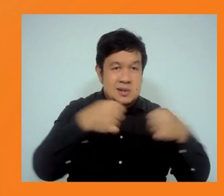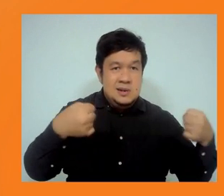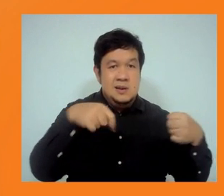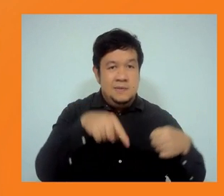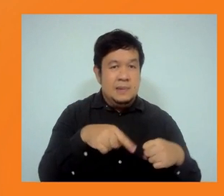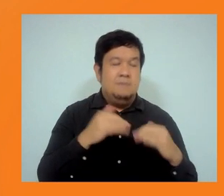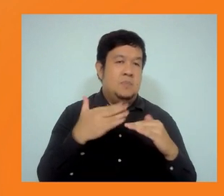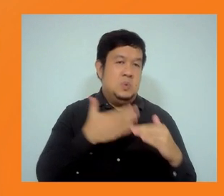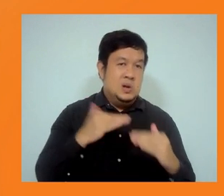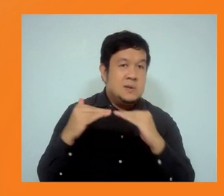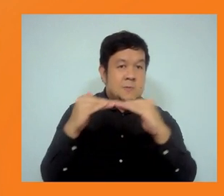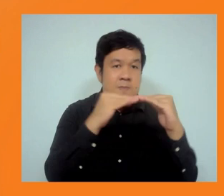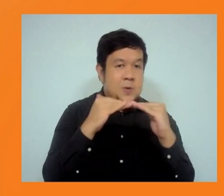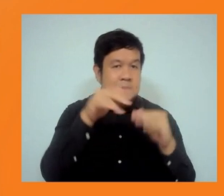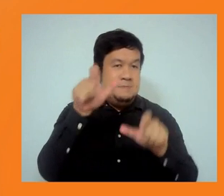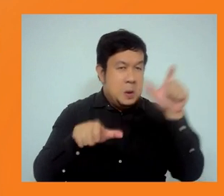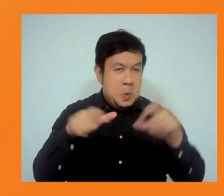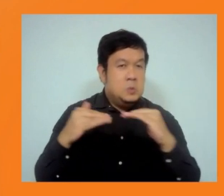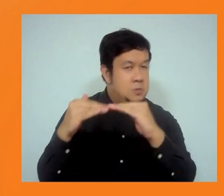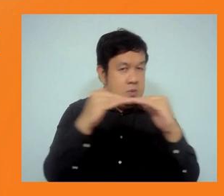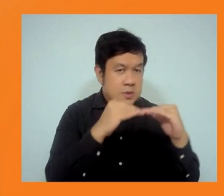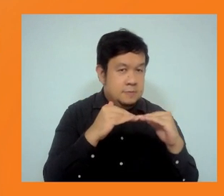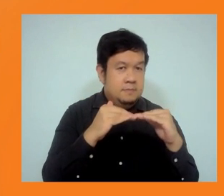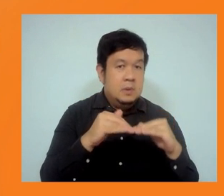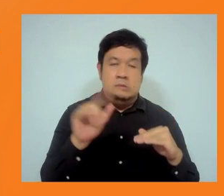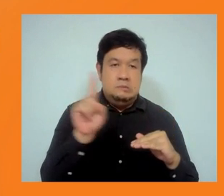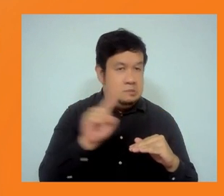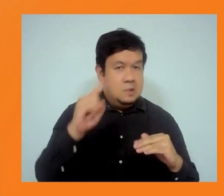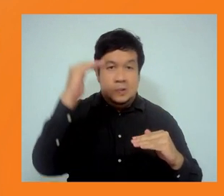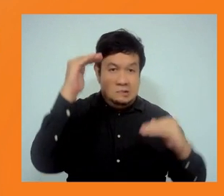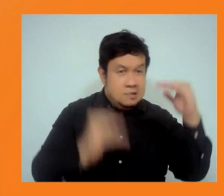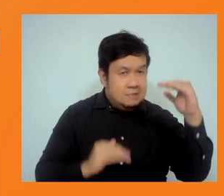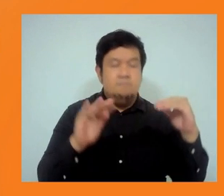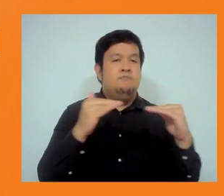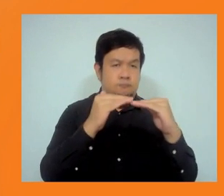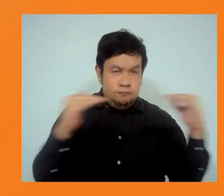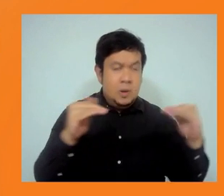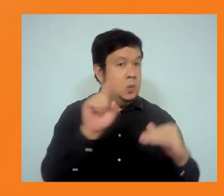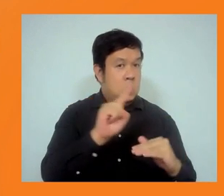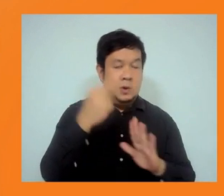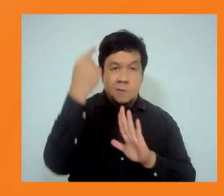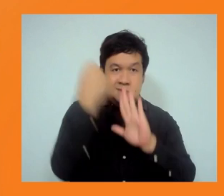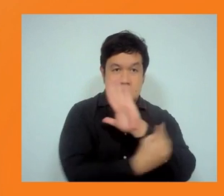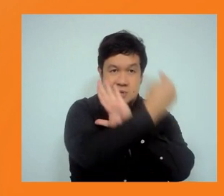includes addressing risks for all people, including people of different sexual orientation and gender identity.